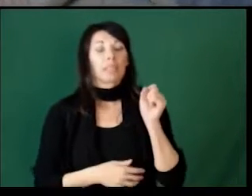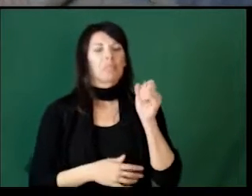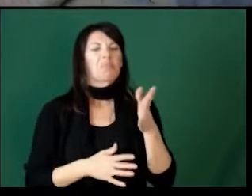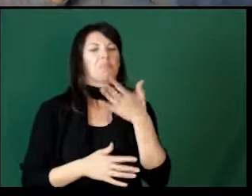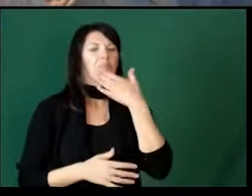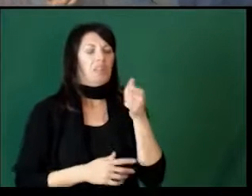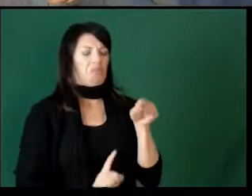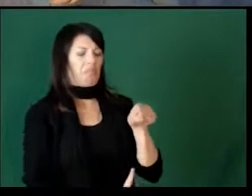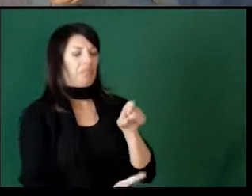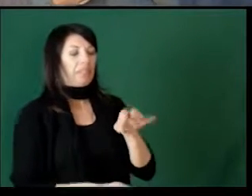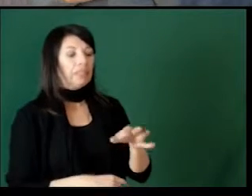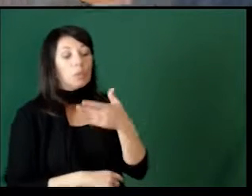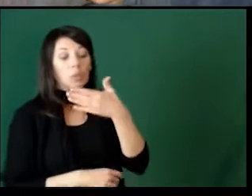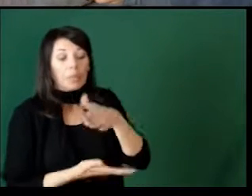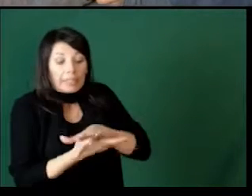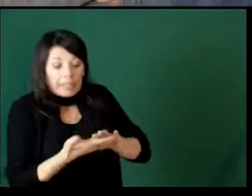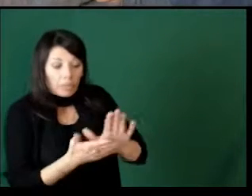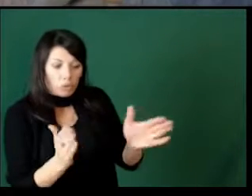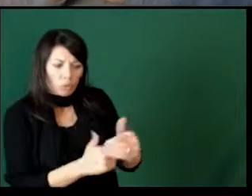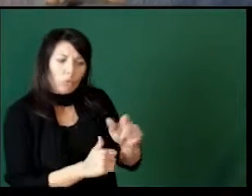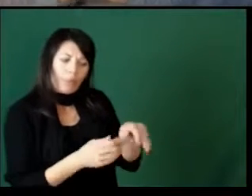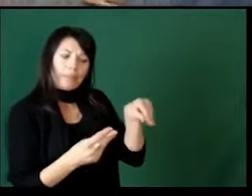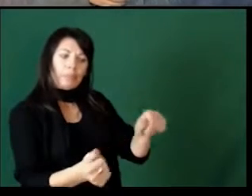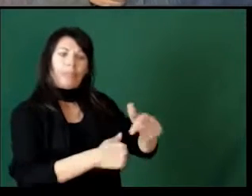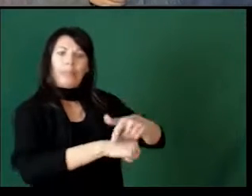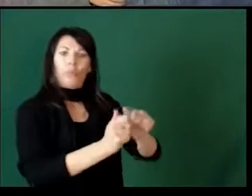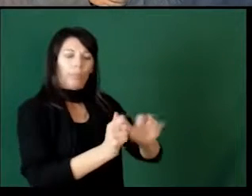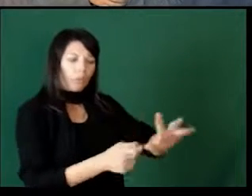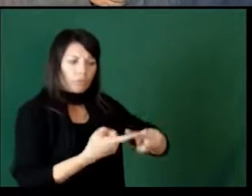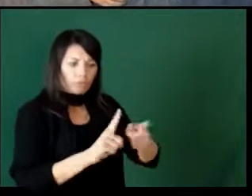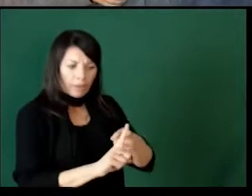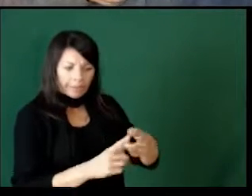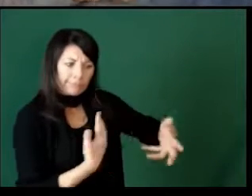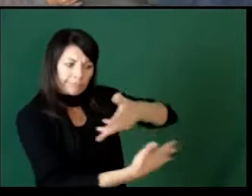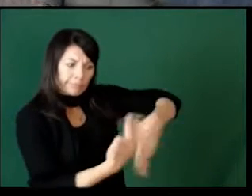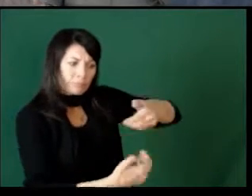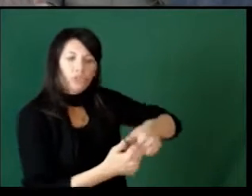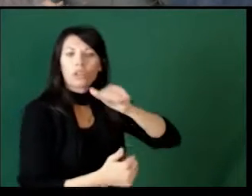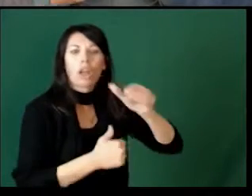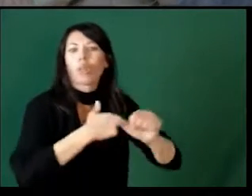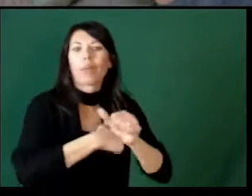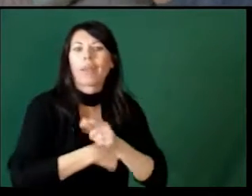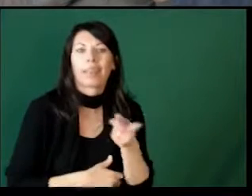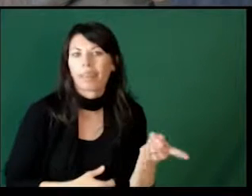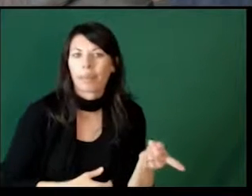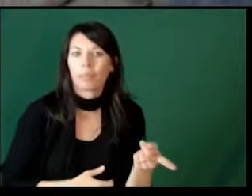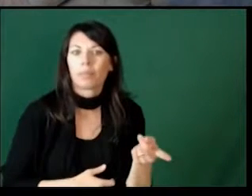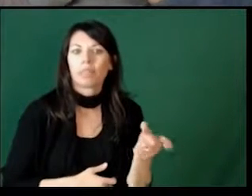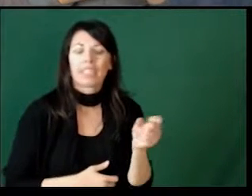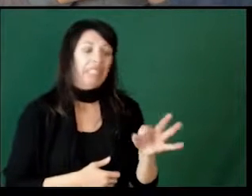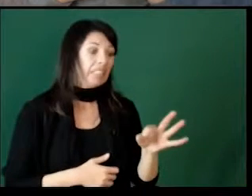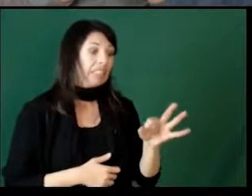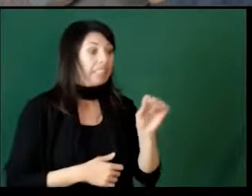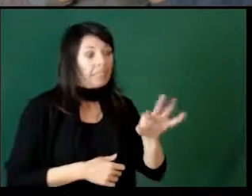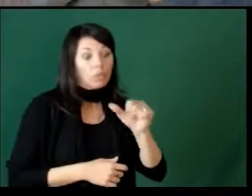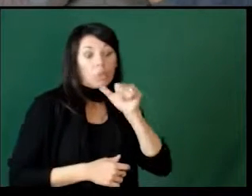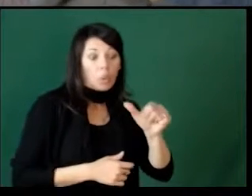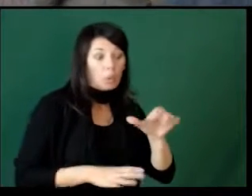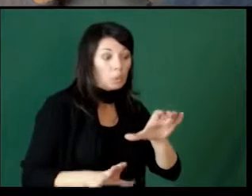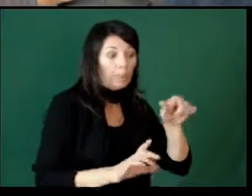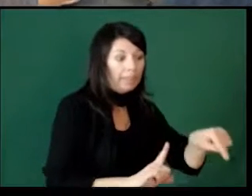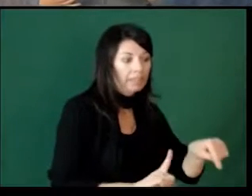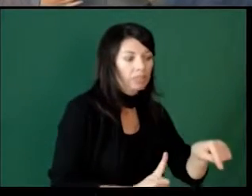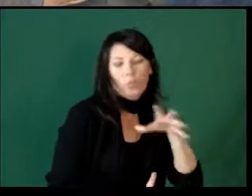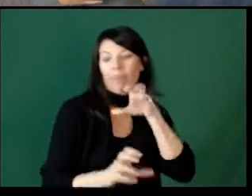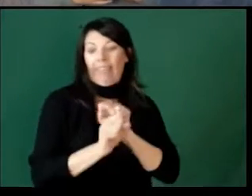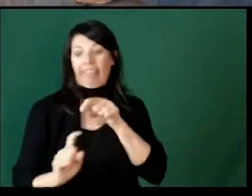if you clean your room you can spend time with your friends. You're not threatening them, you're not telling them if you don't clean your room they're